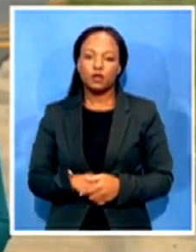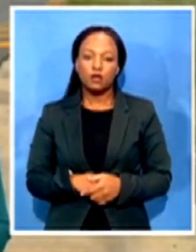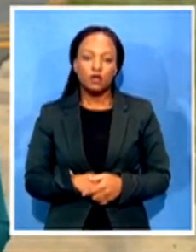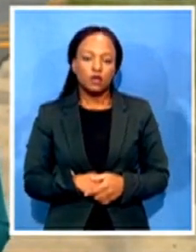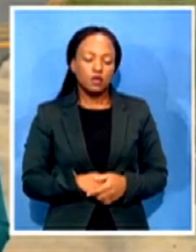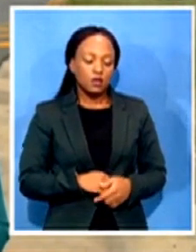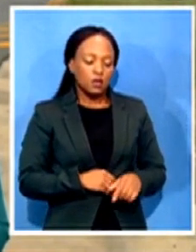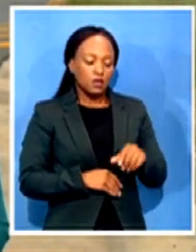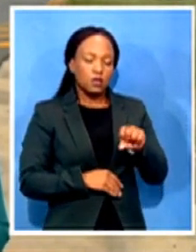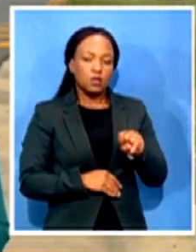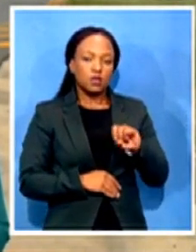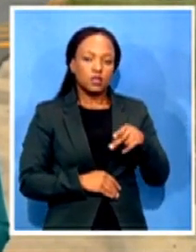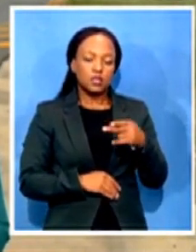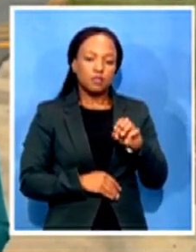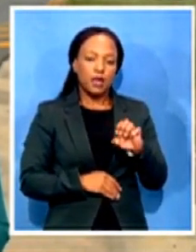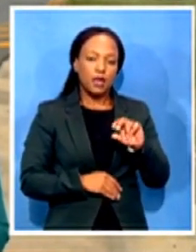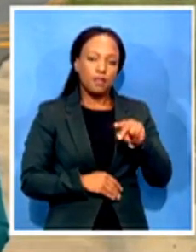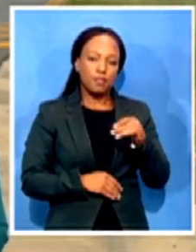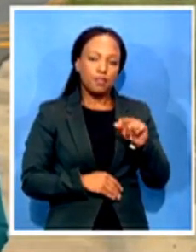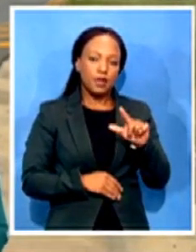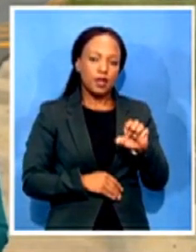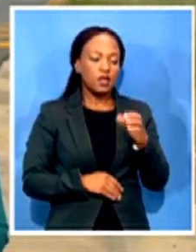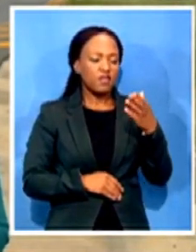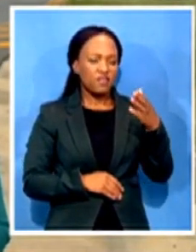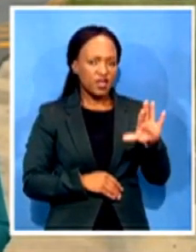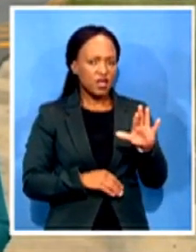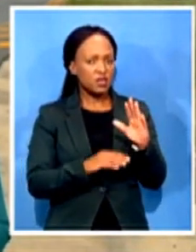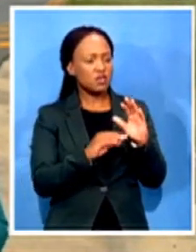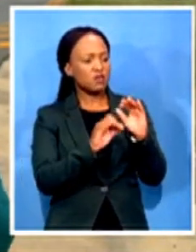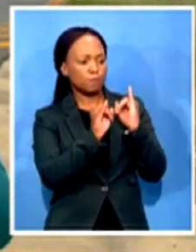affected by these closures and what's the word on the ground